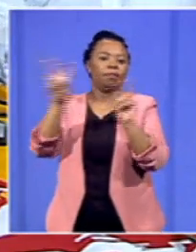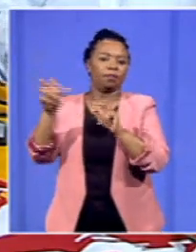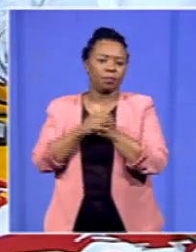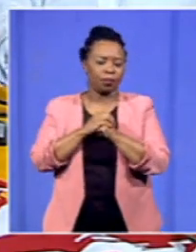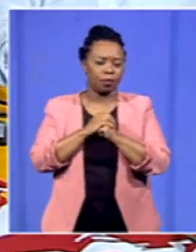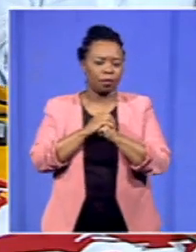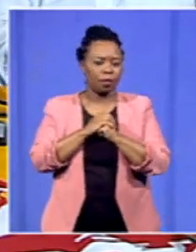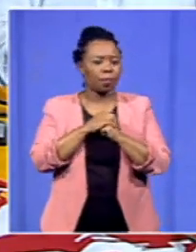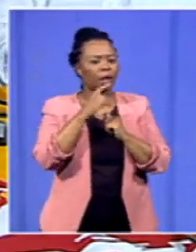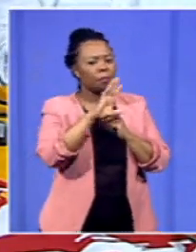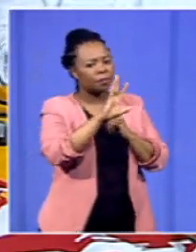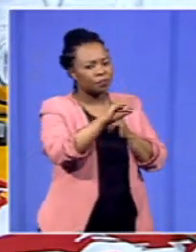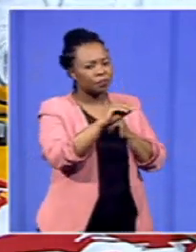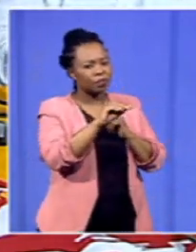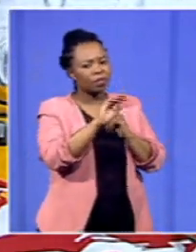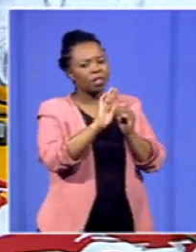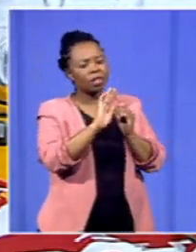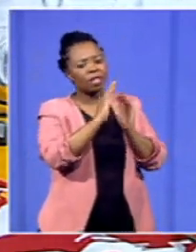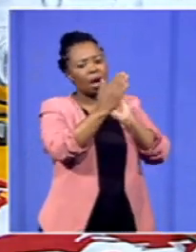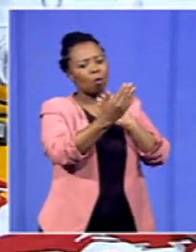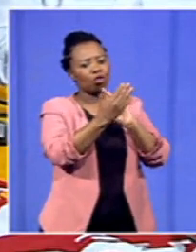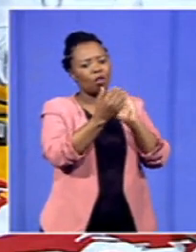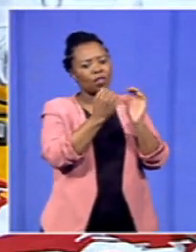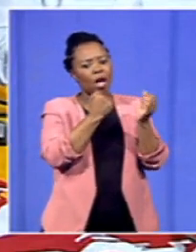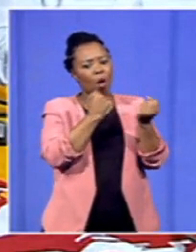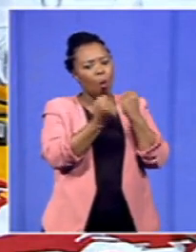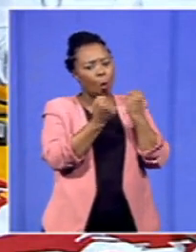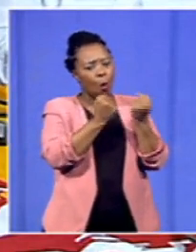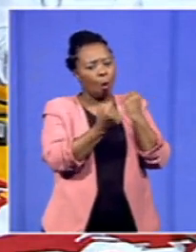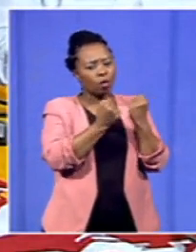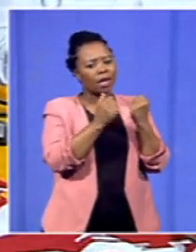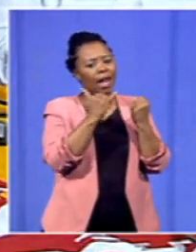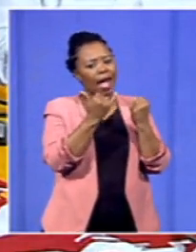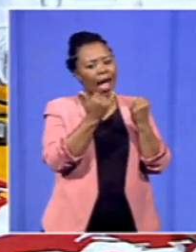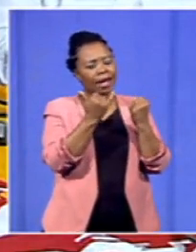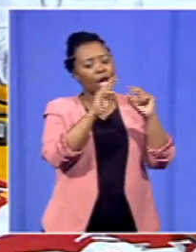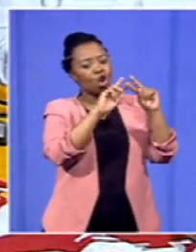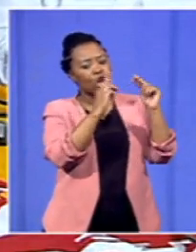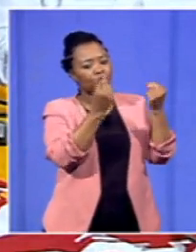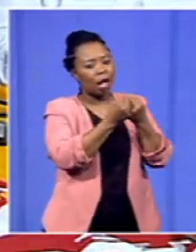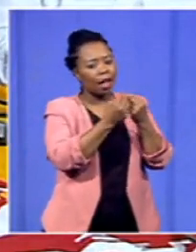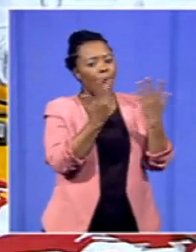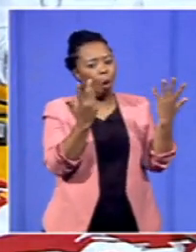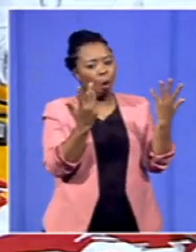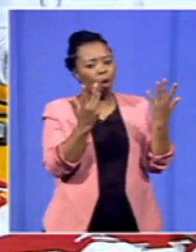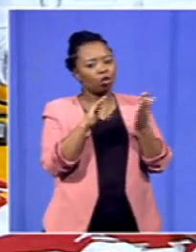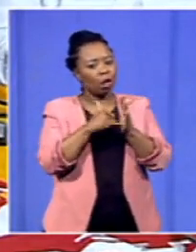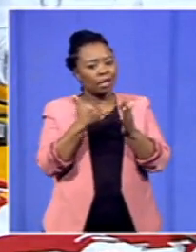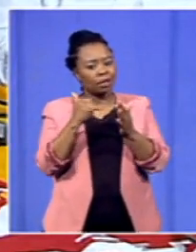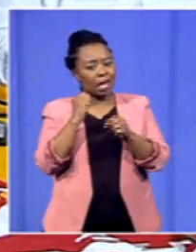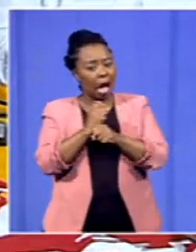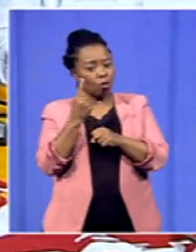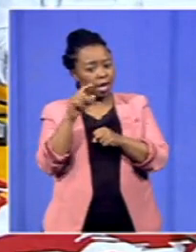is the approach of the courts going to be a blanket approach for other provinces nationally or is it just going to be centered around how they